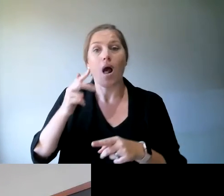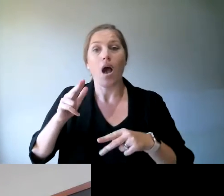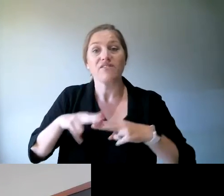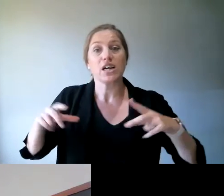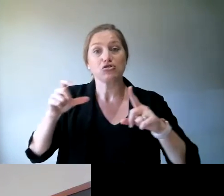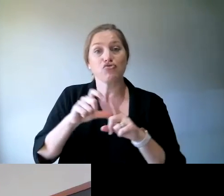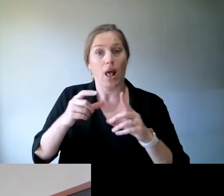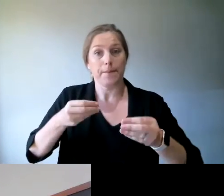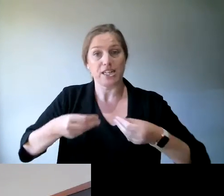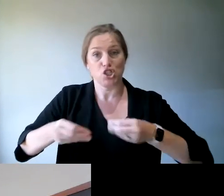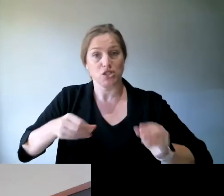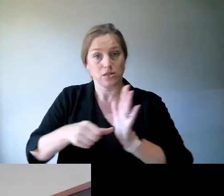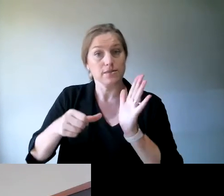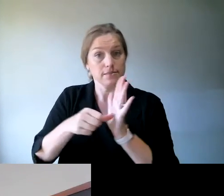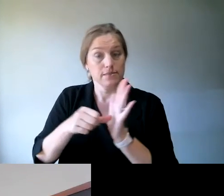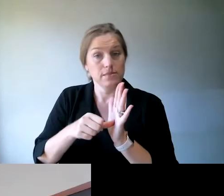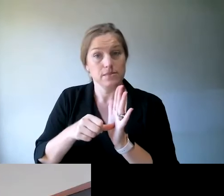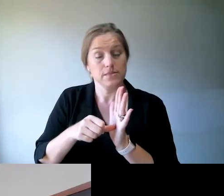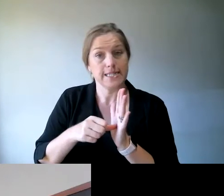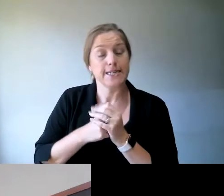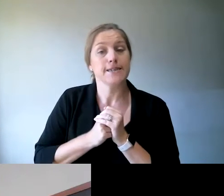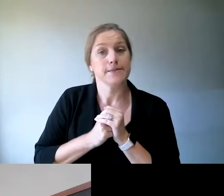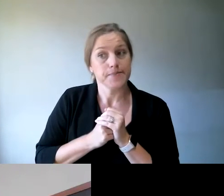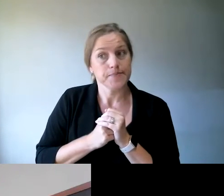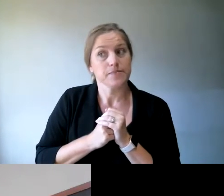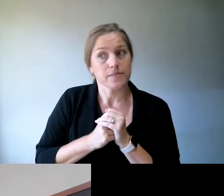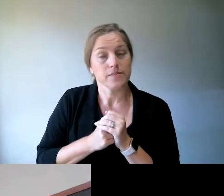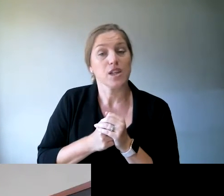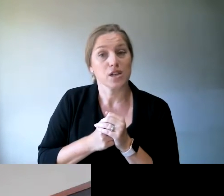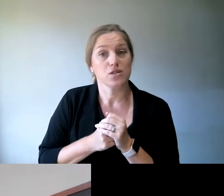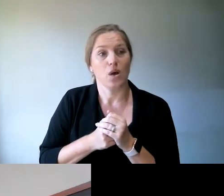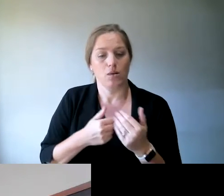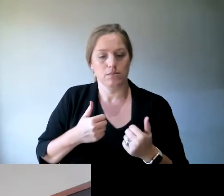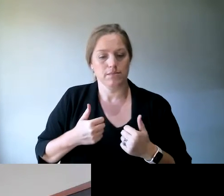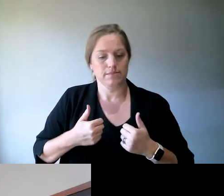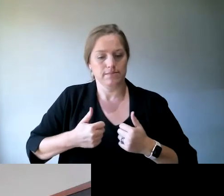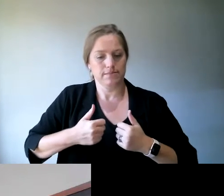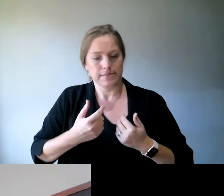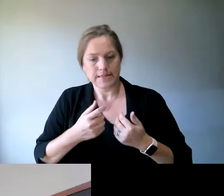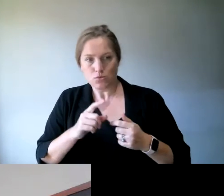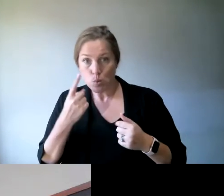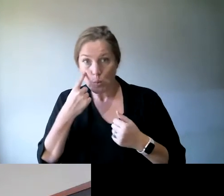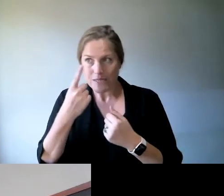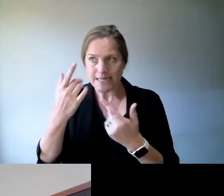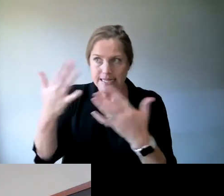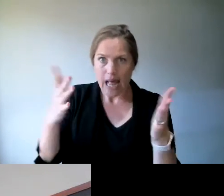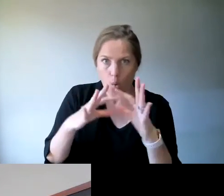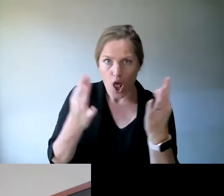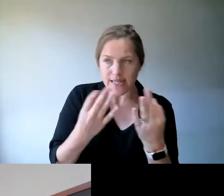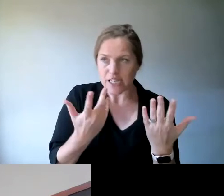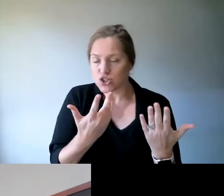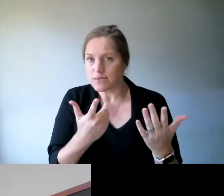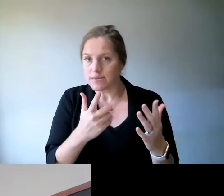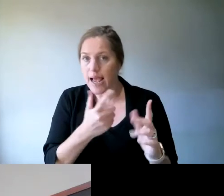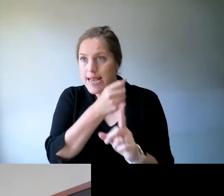about their campaign asks. So you'll notice that ACoS are